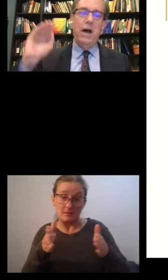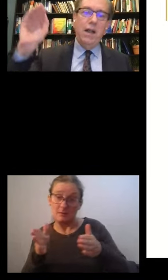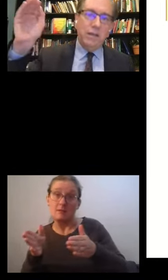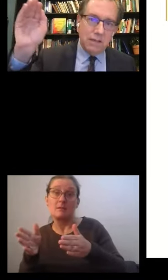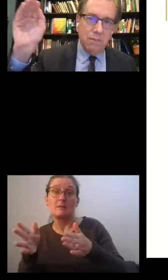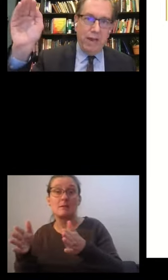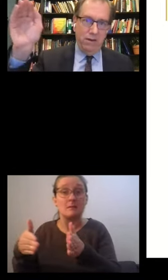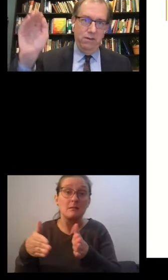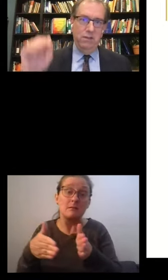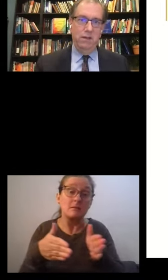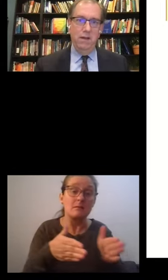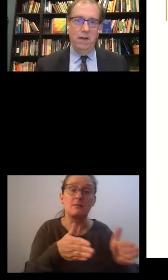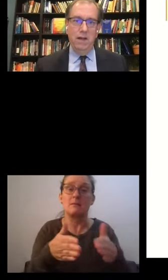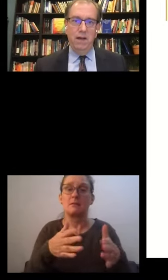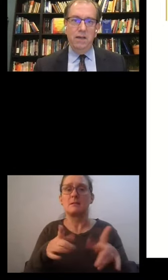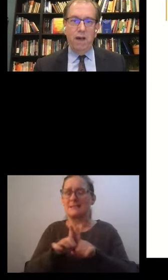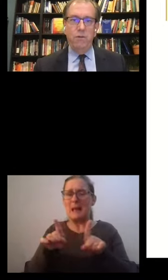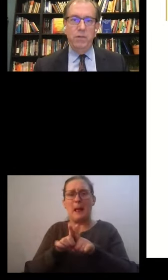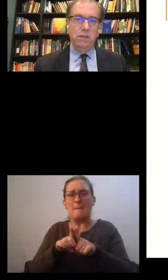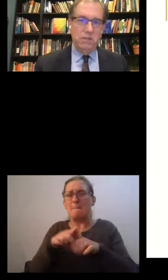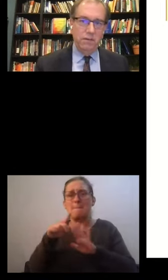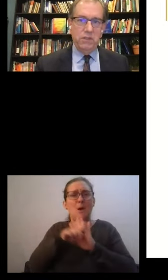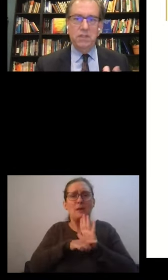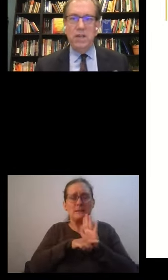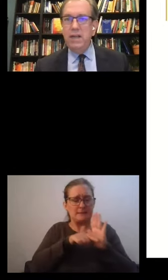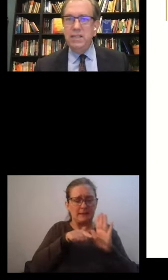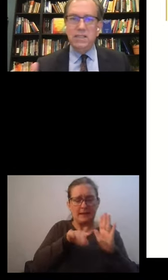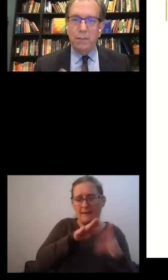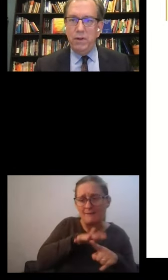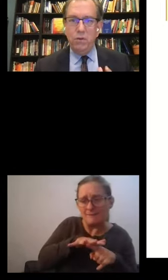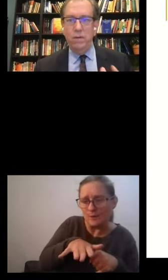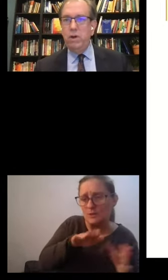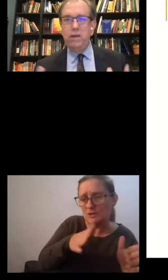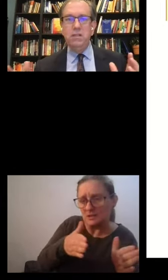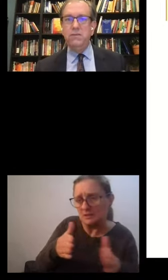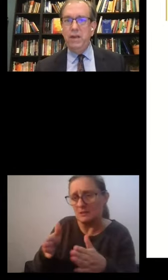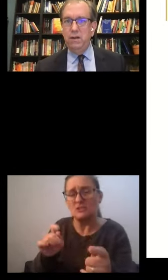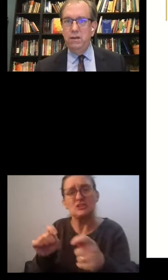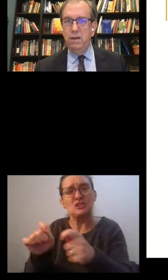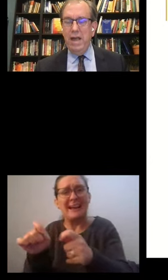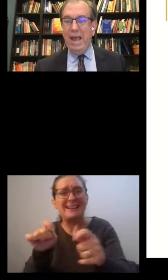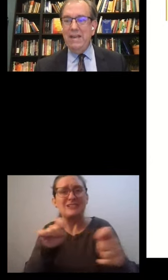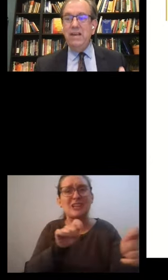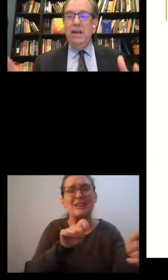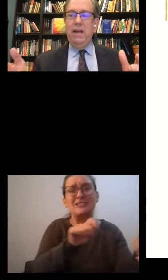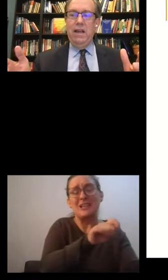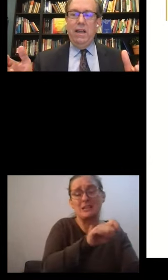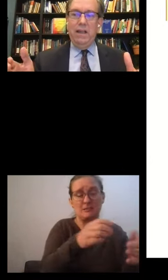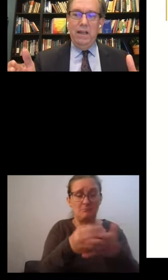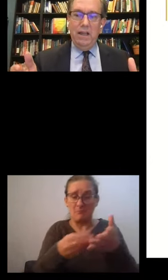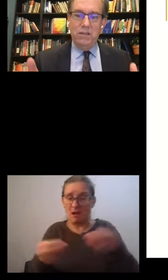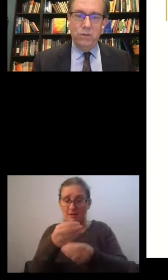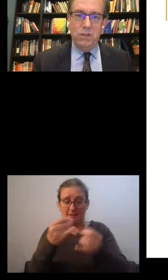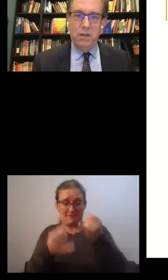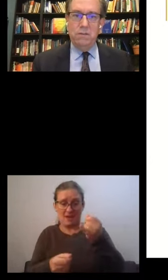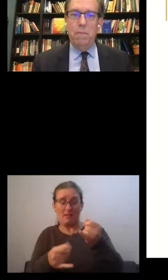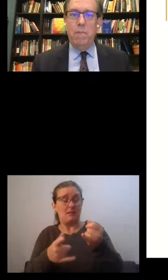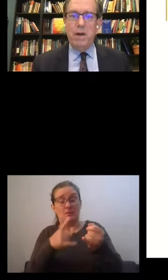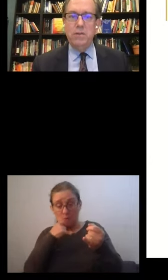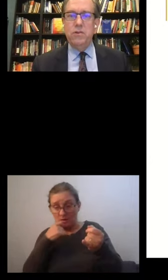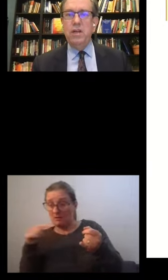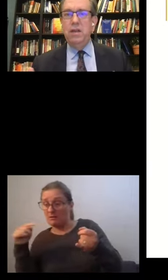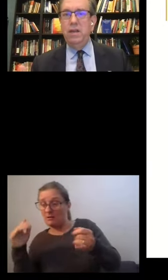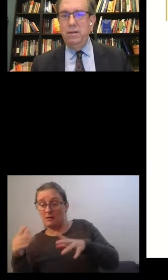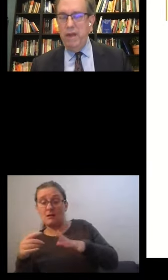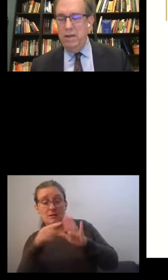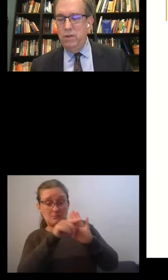on top of that, policy matters. Government and civil society step in when markets fail. And as a result,